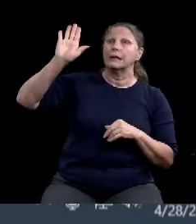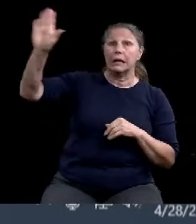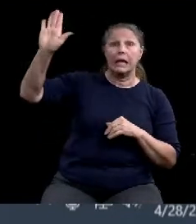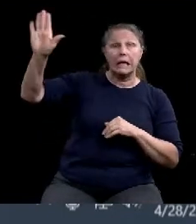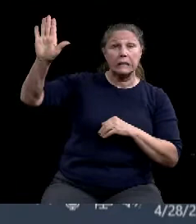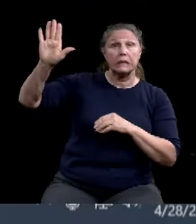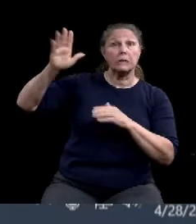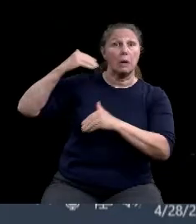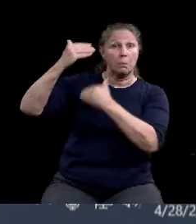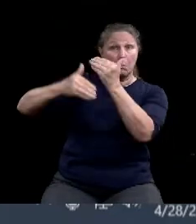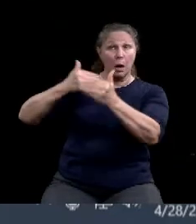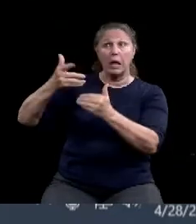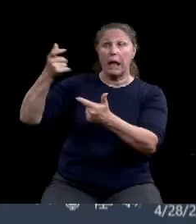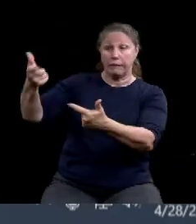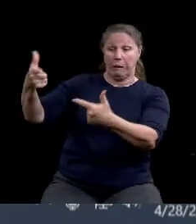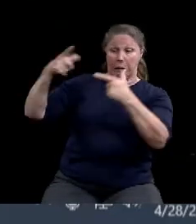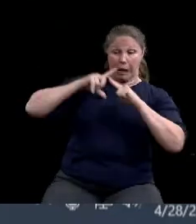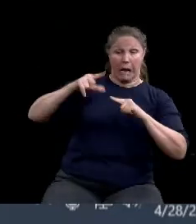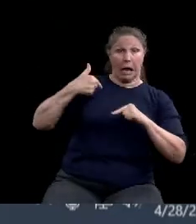I, I think he is being, um,